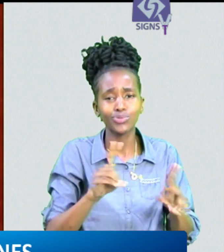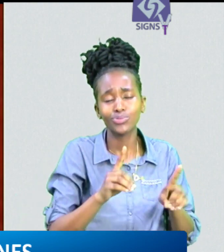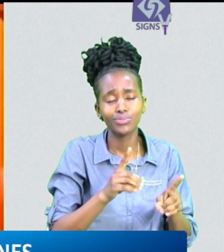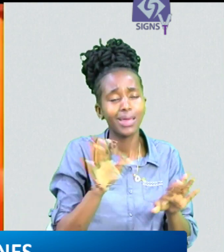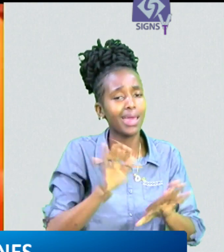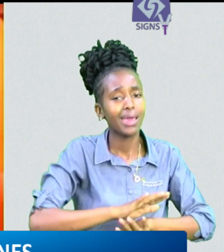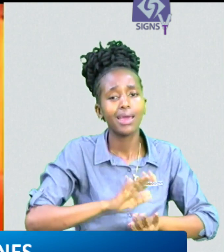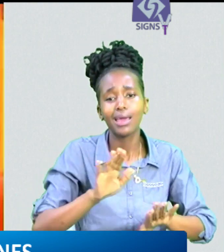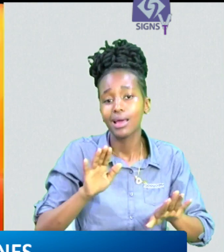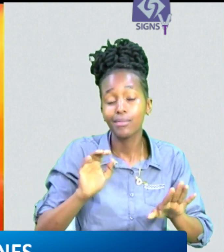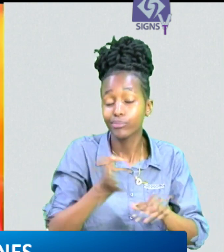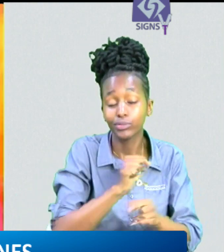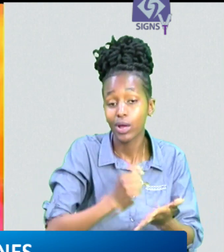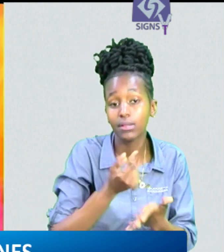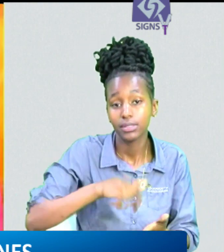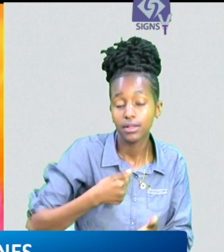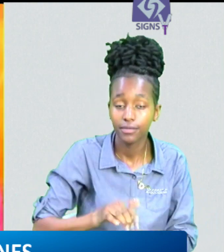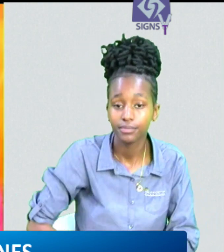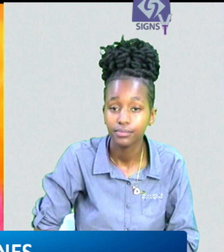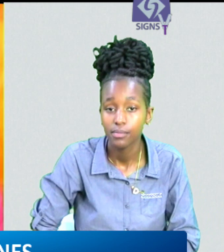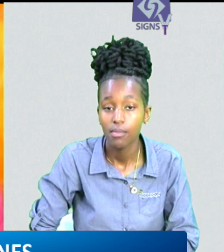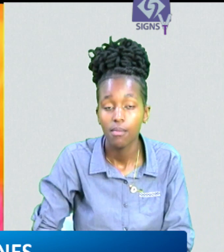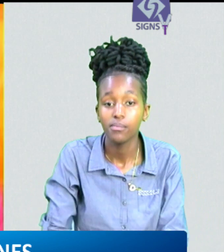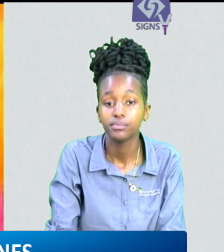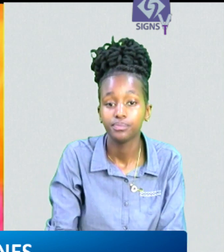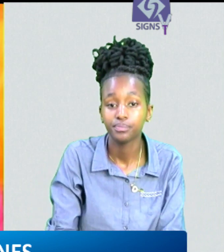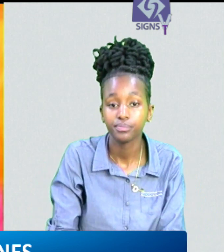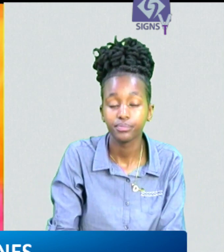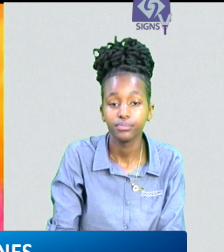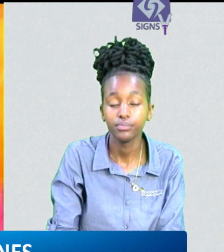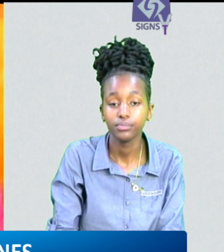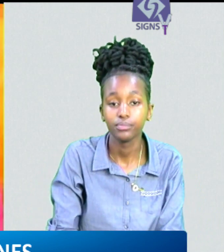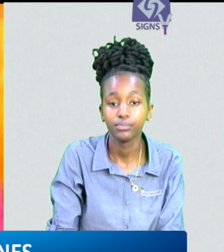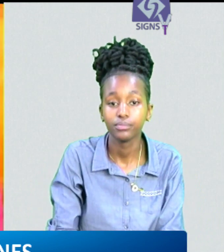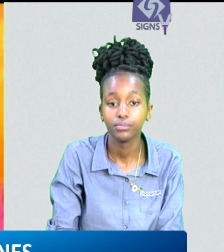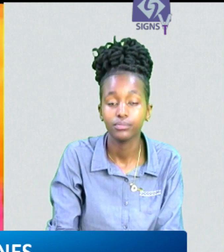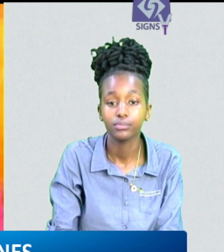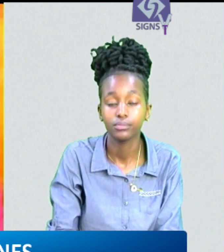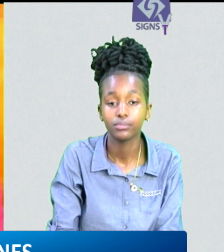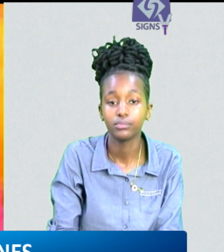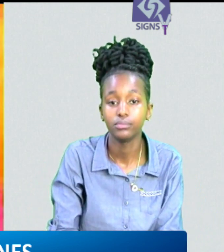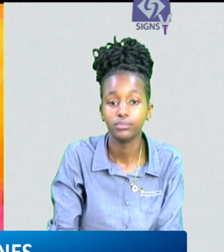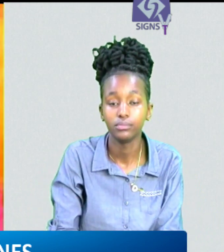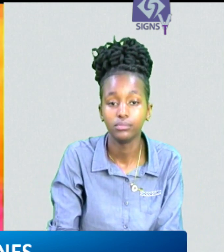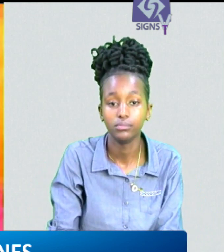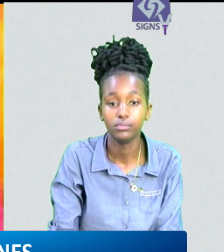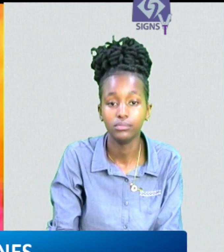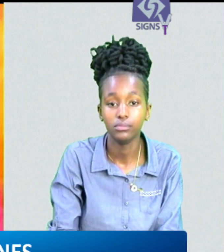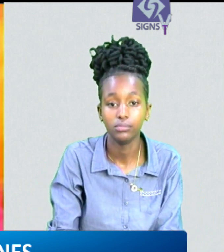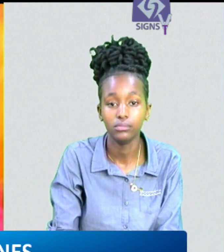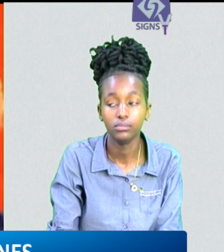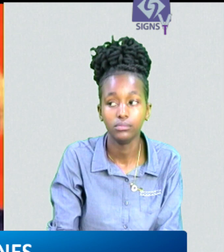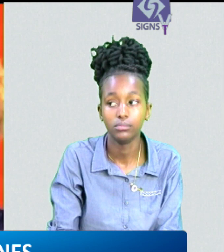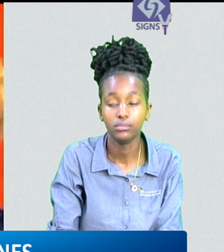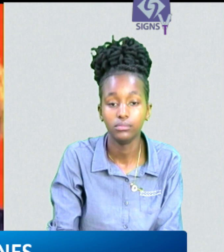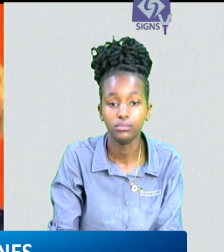victim vulnerability and received payment and transferred three children however the magistrate acquitted selena on the